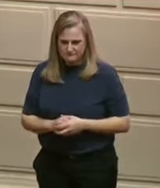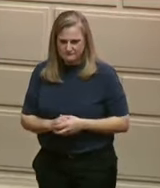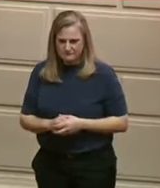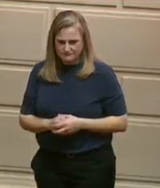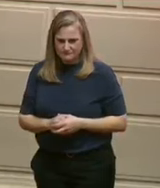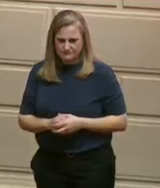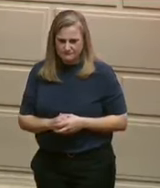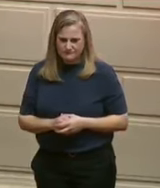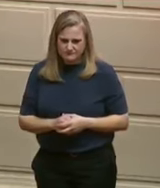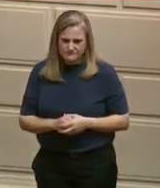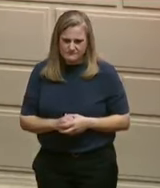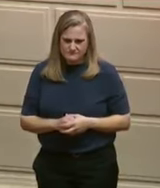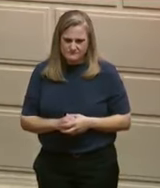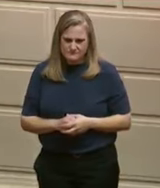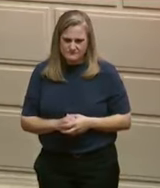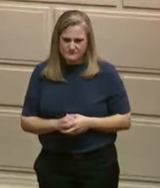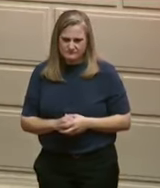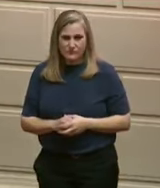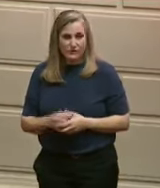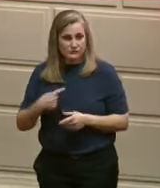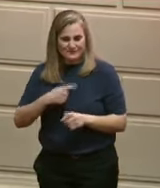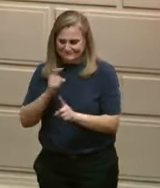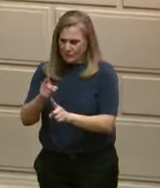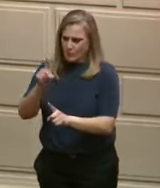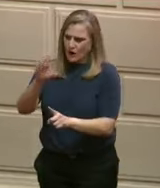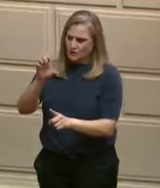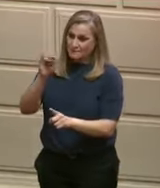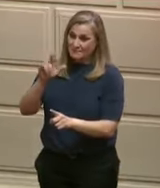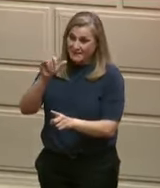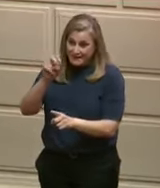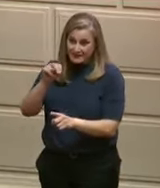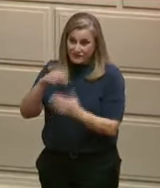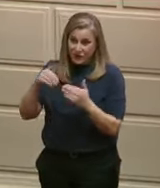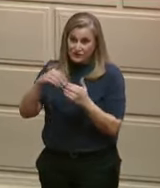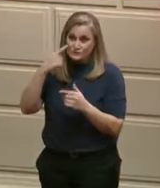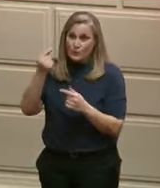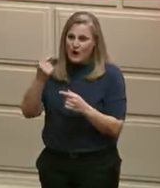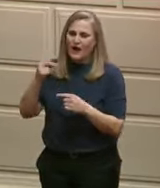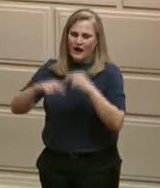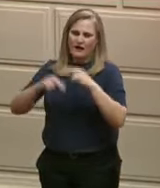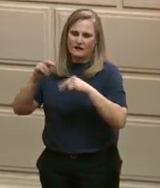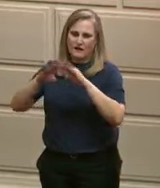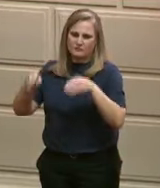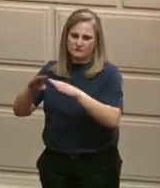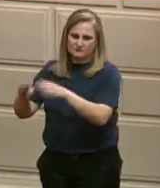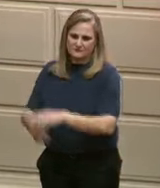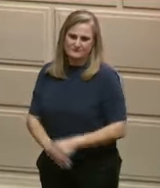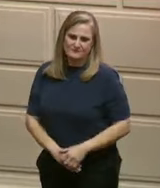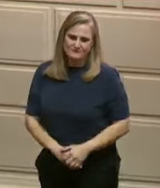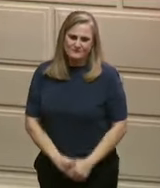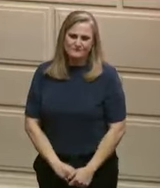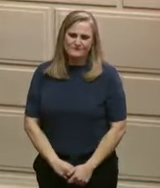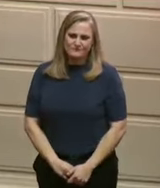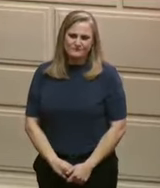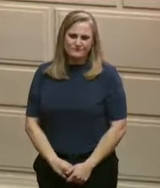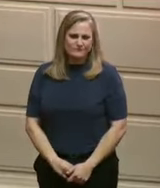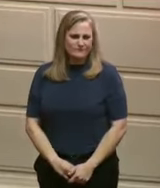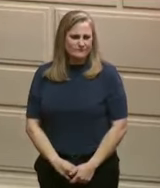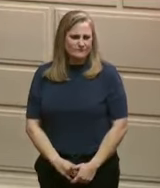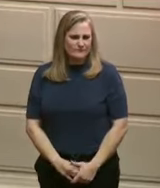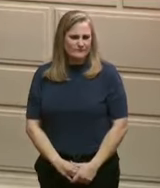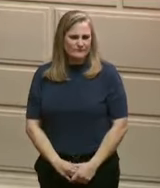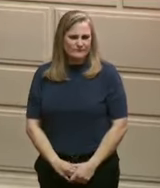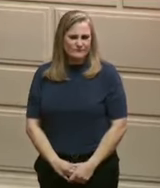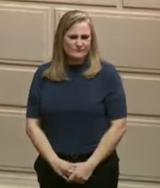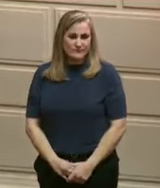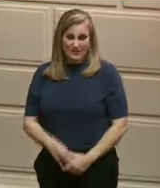production bond on the ballot. This would be the largest housing production bond in our state's history. And we're going